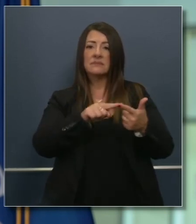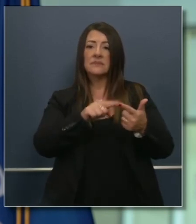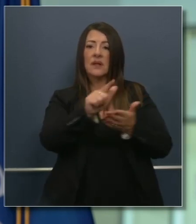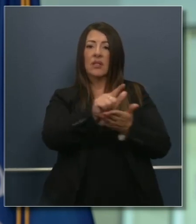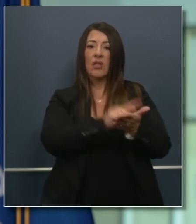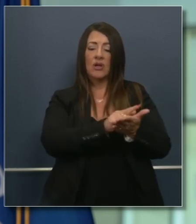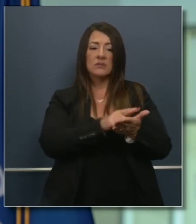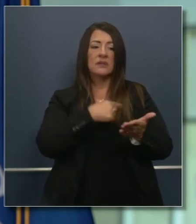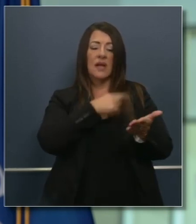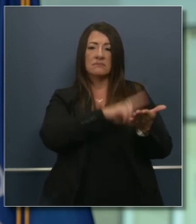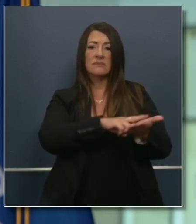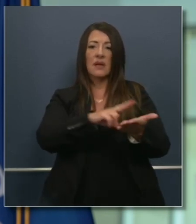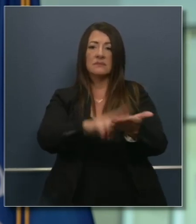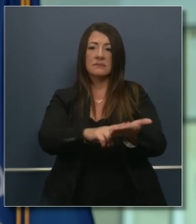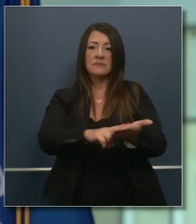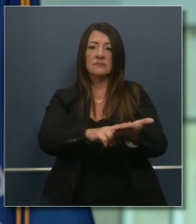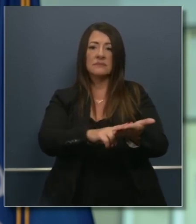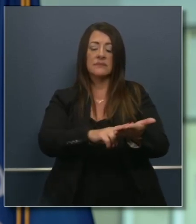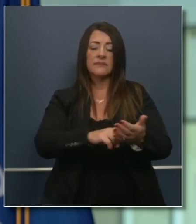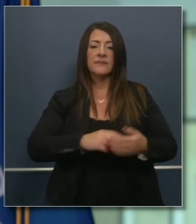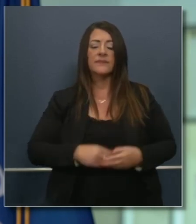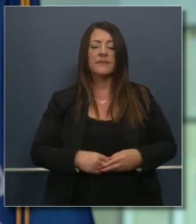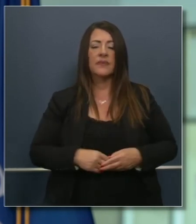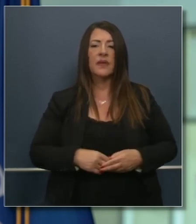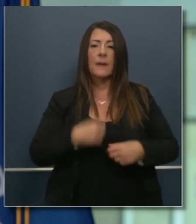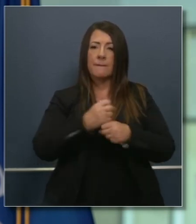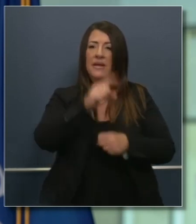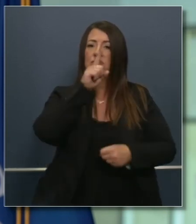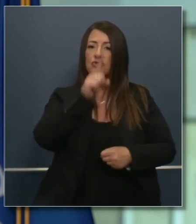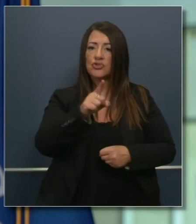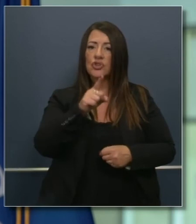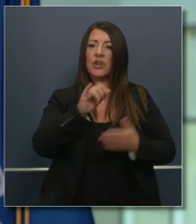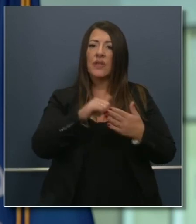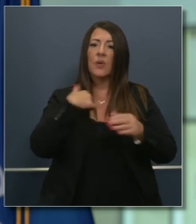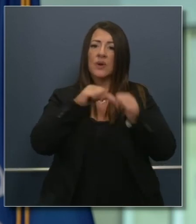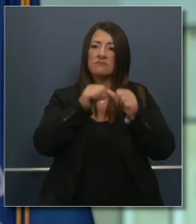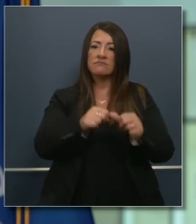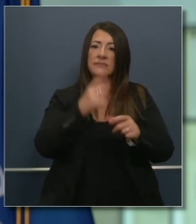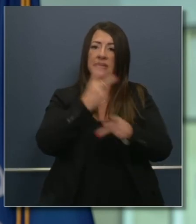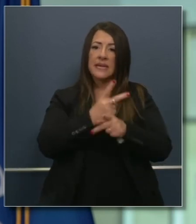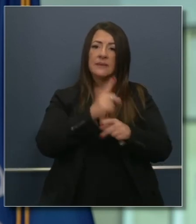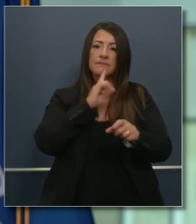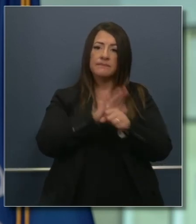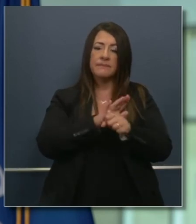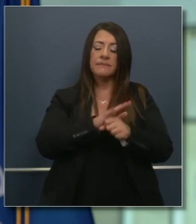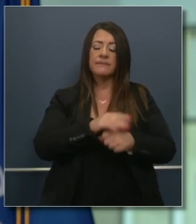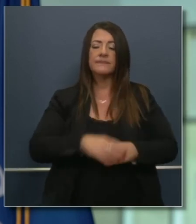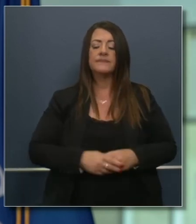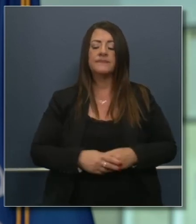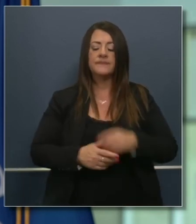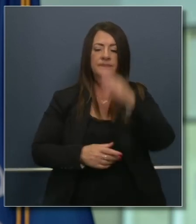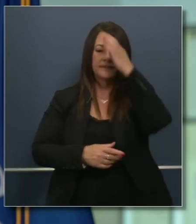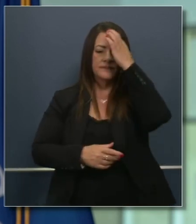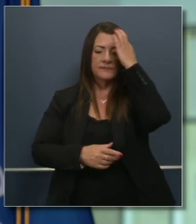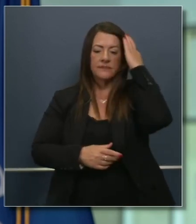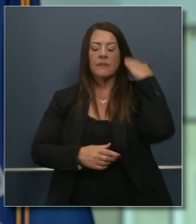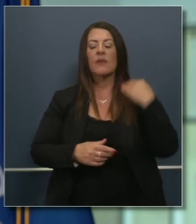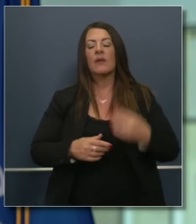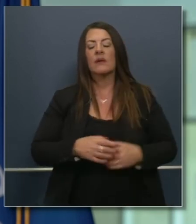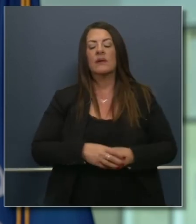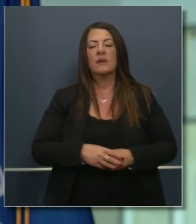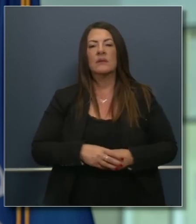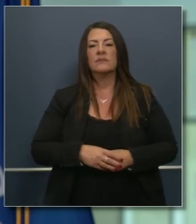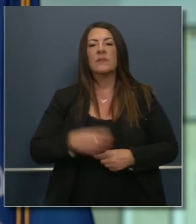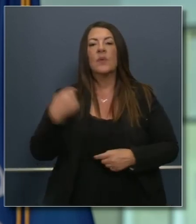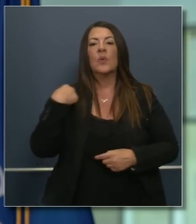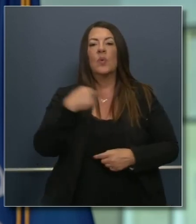and I recently just signed them to double down on those commitments, but we also did this. We have a provision that